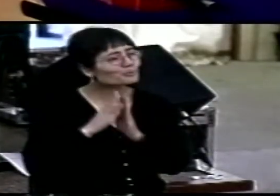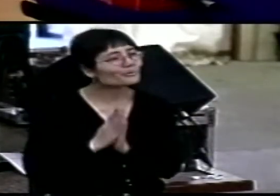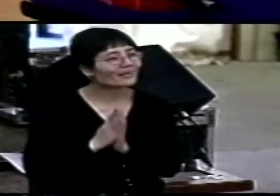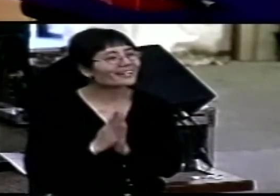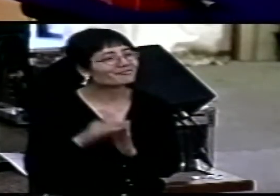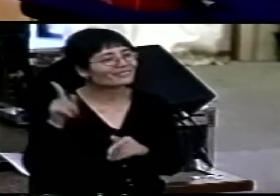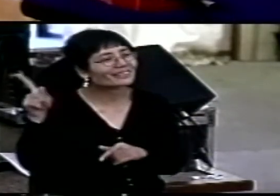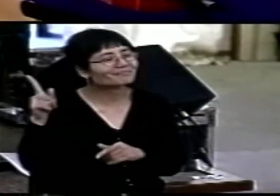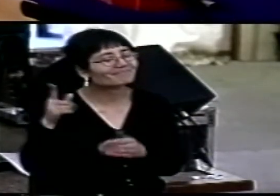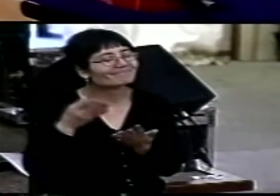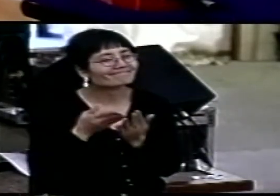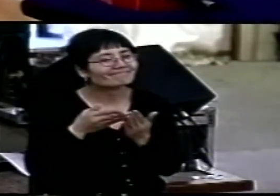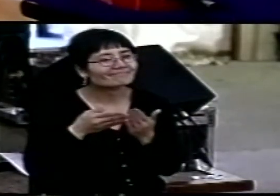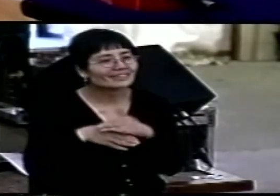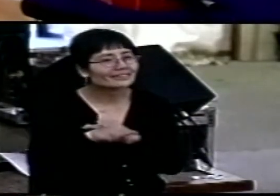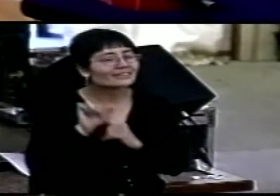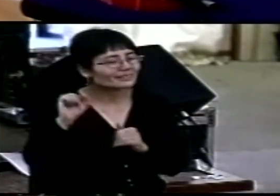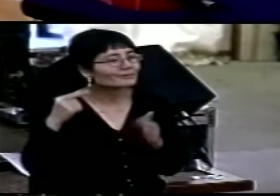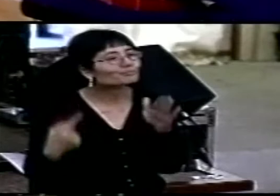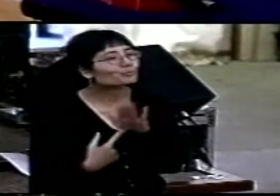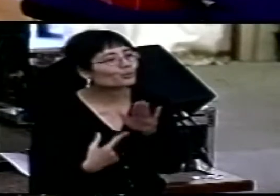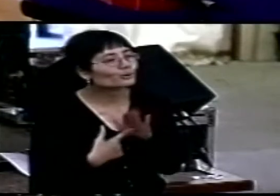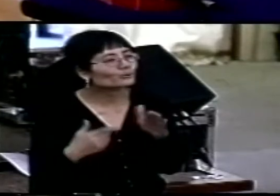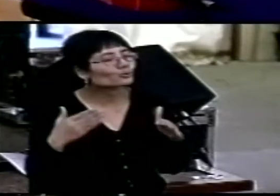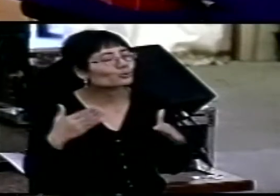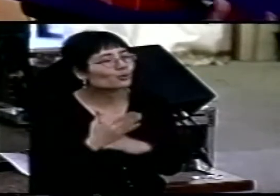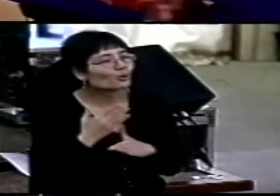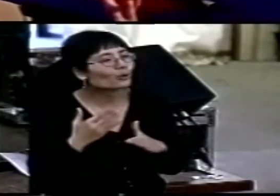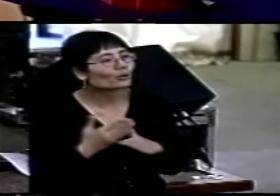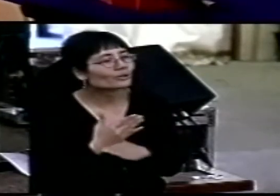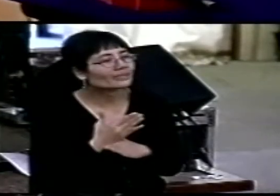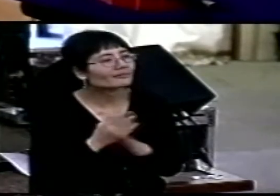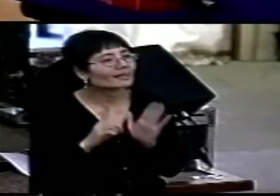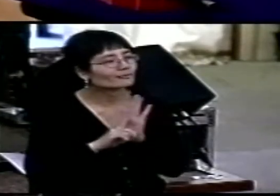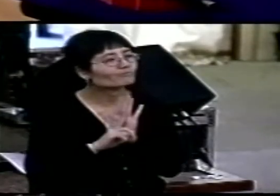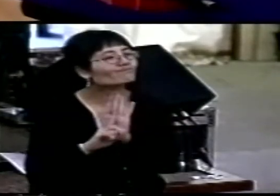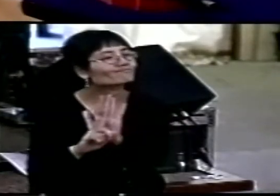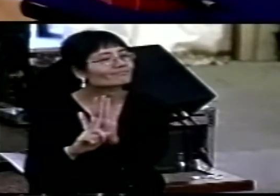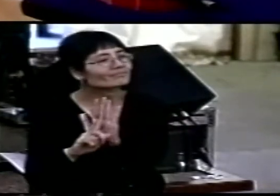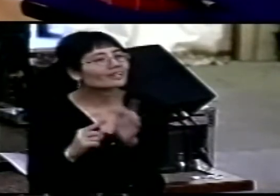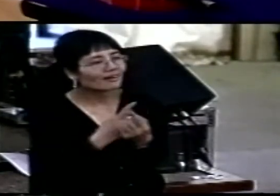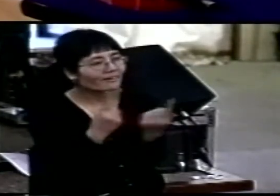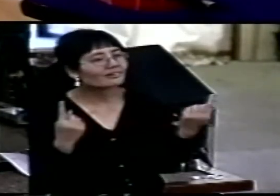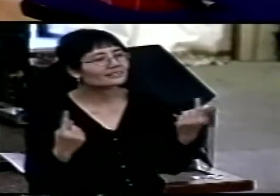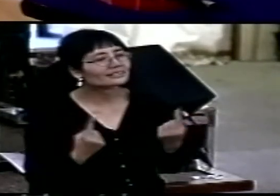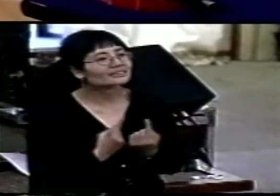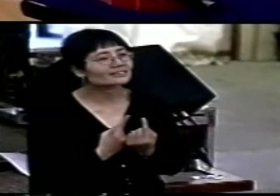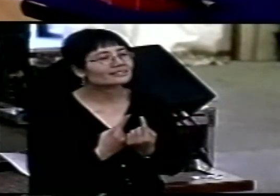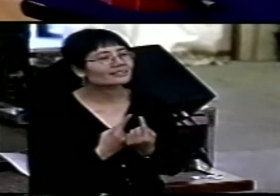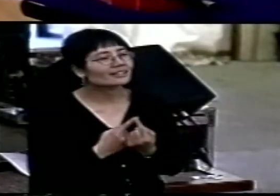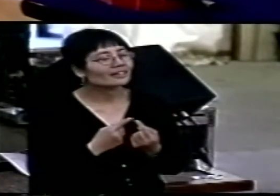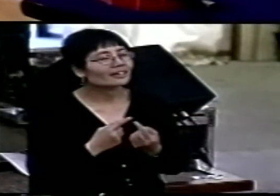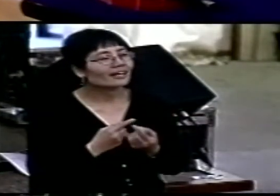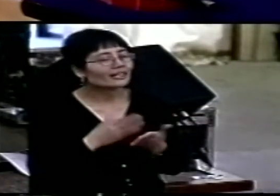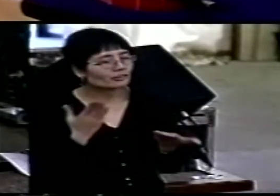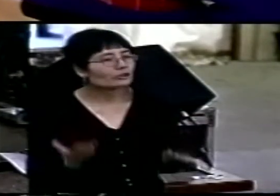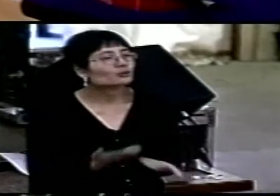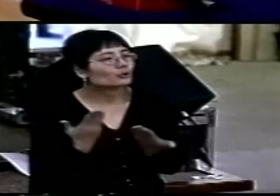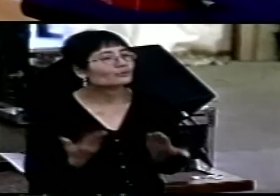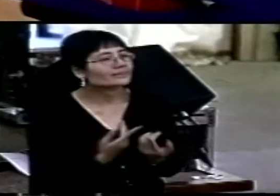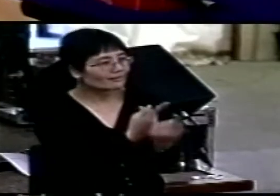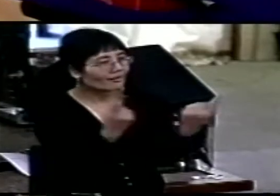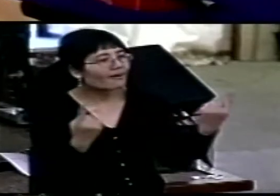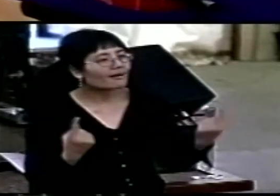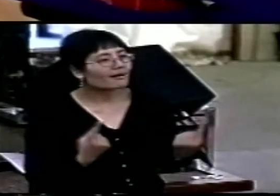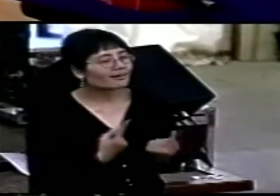the very, very vital ministry of representing us and seeking to mobilize us as Christians